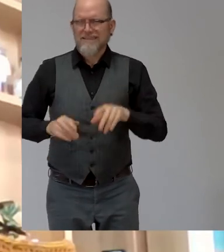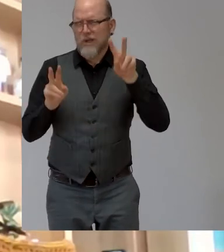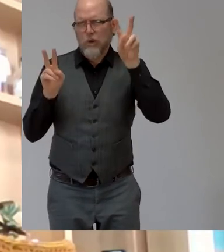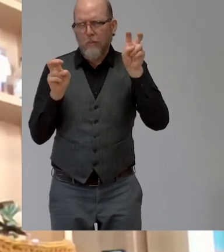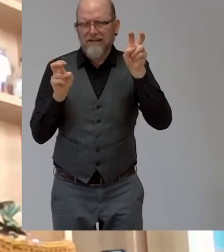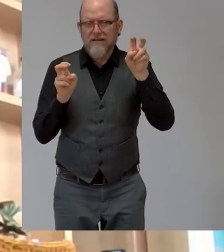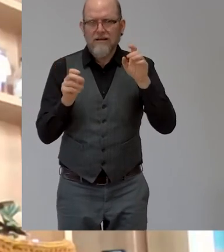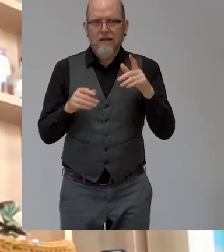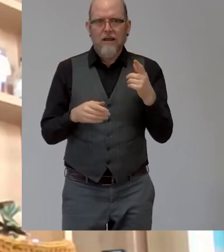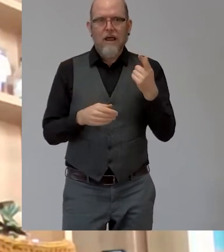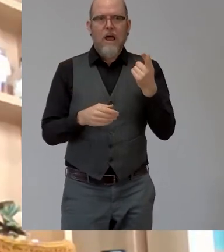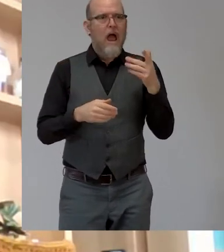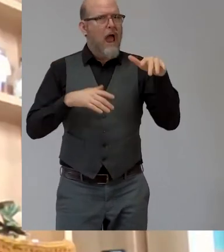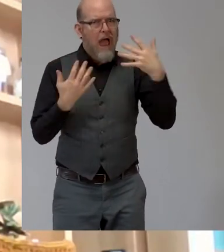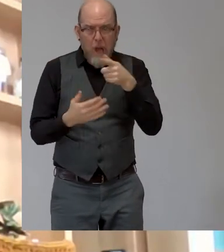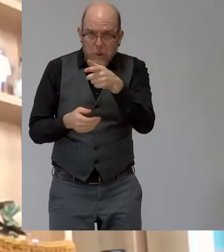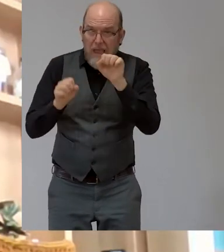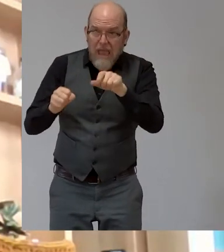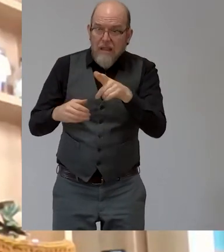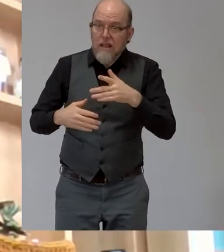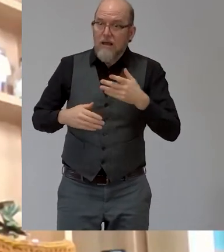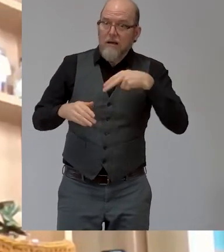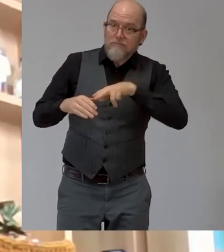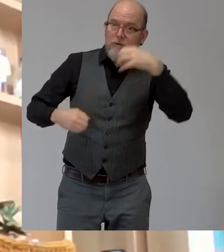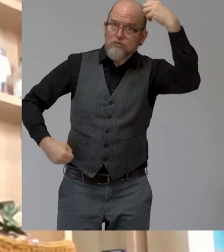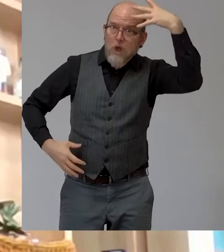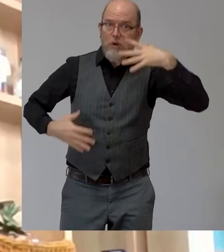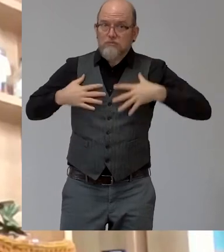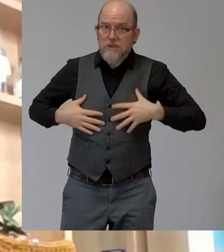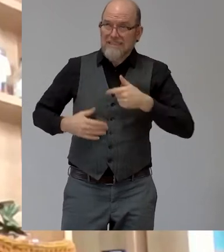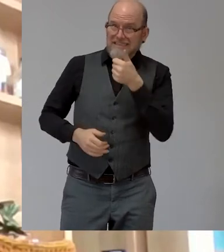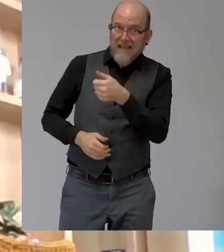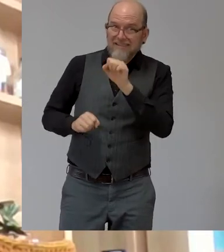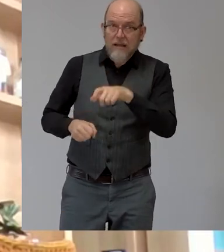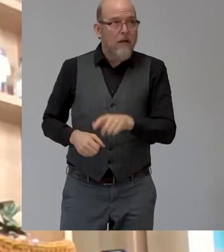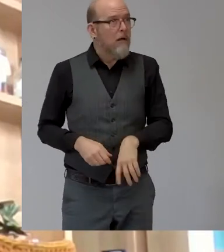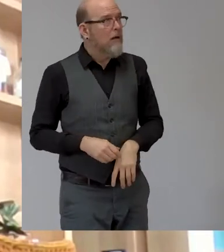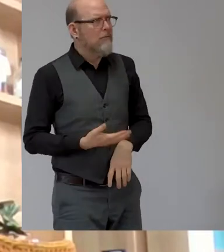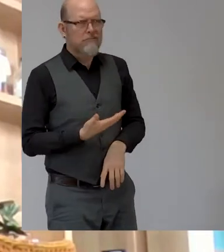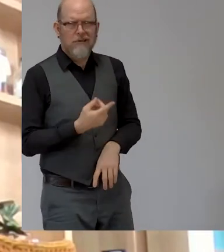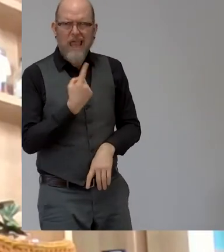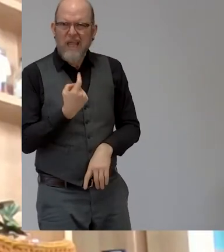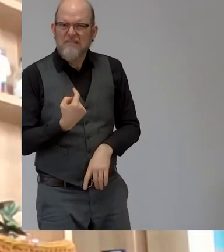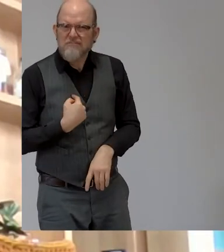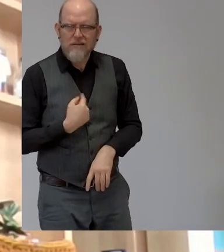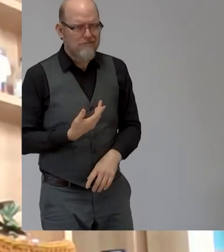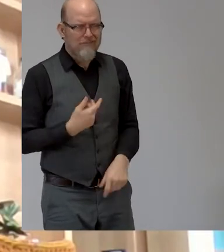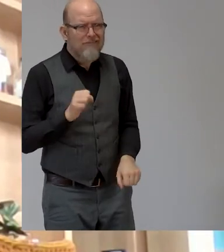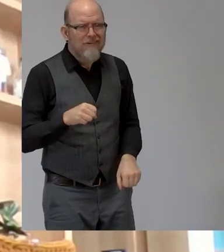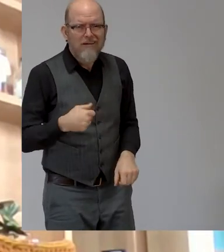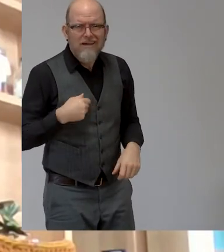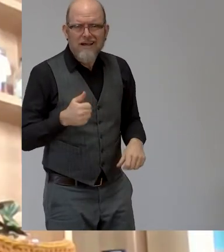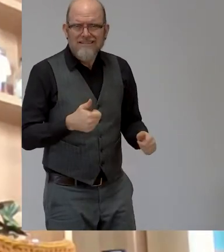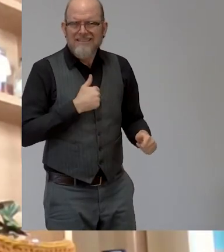bathe we we keep ourselves uh very clean i mean at least i do it's obviously a personal thing and